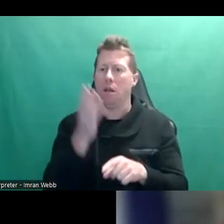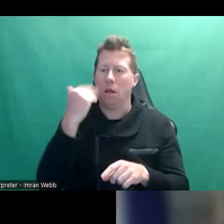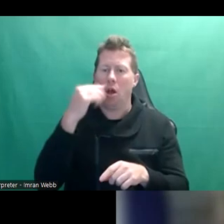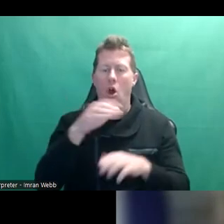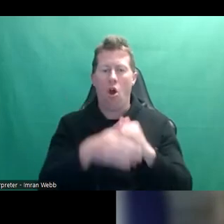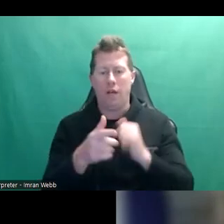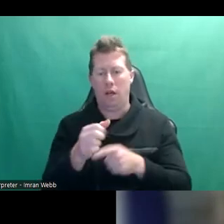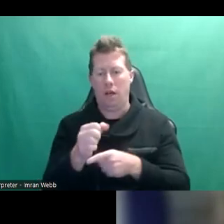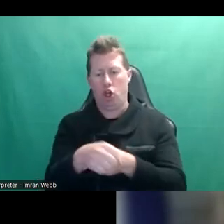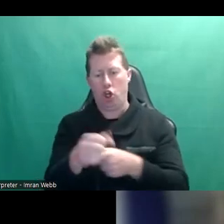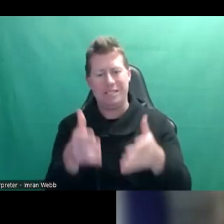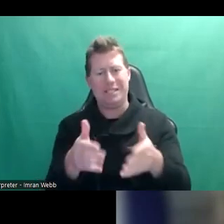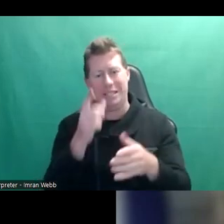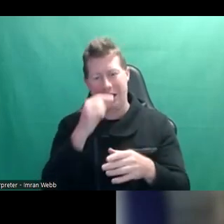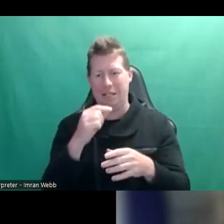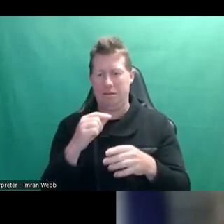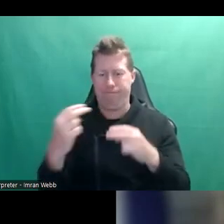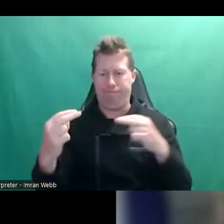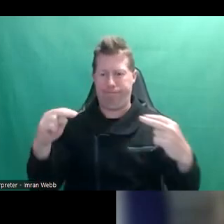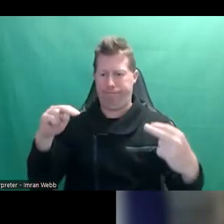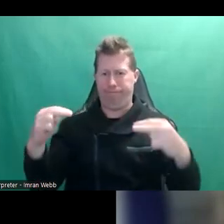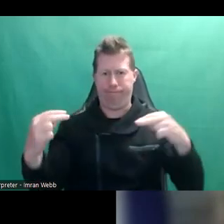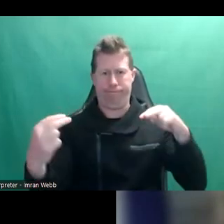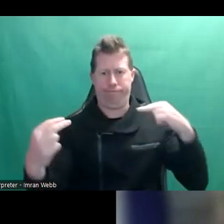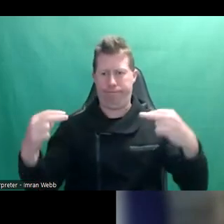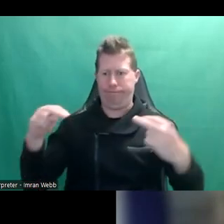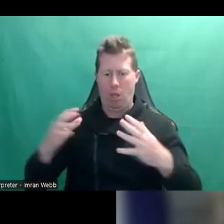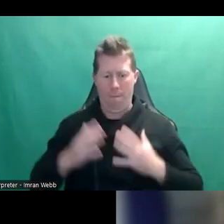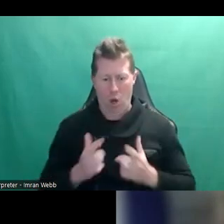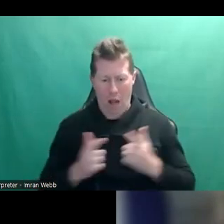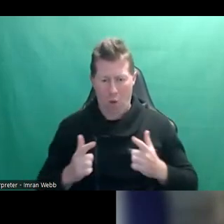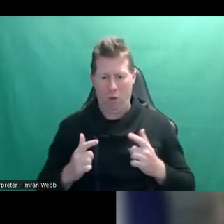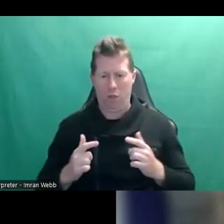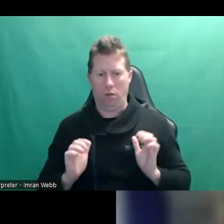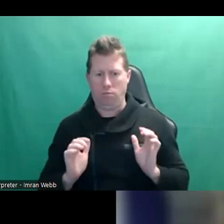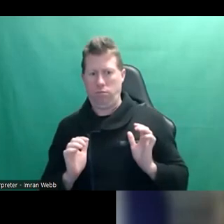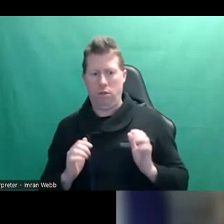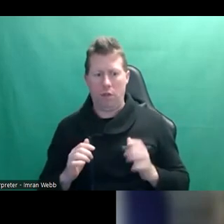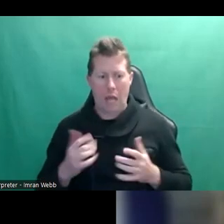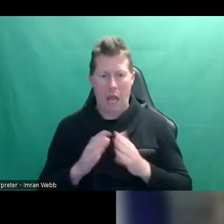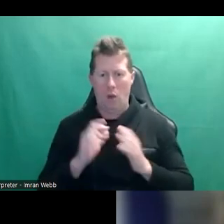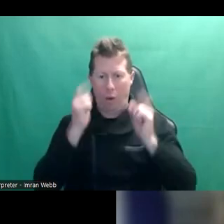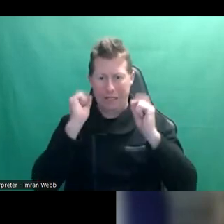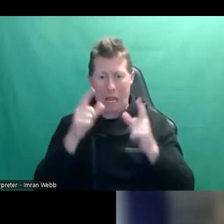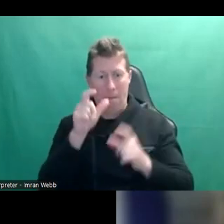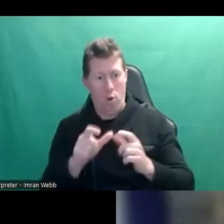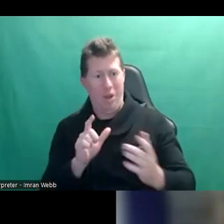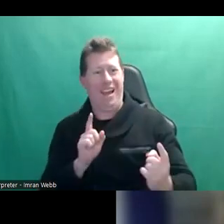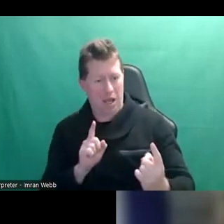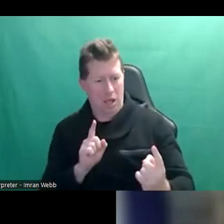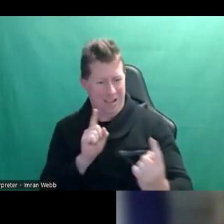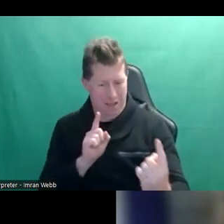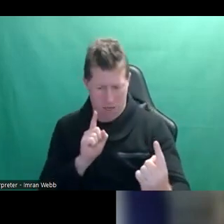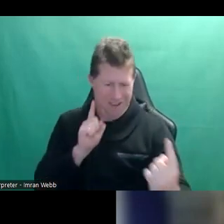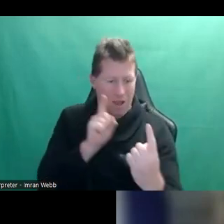consent can be understood from all these different ways and body language and tense, how to understand when the person we're interacting with, you know, the person we're being